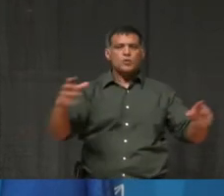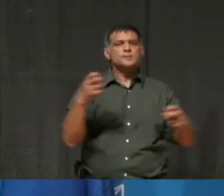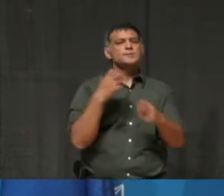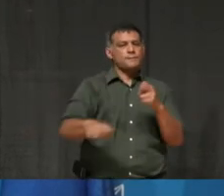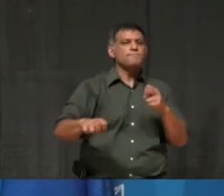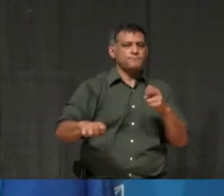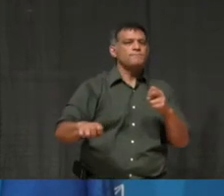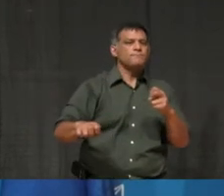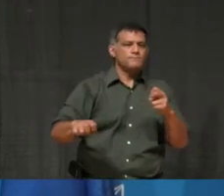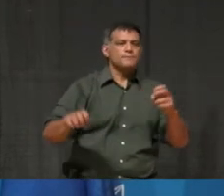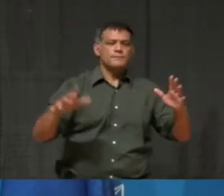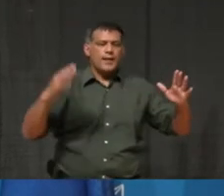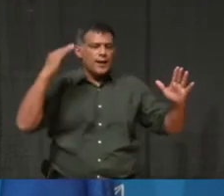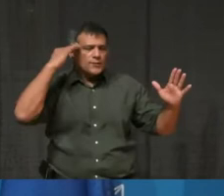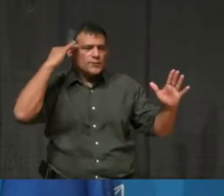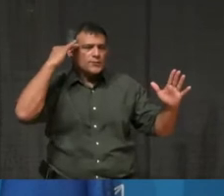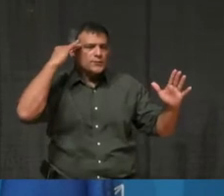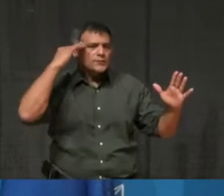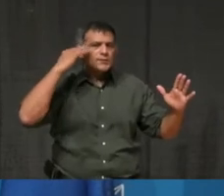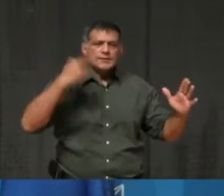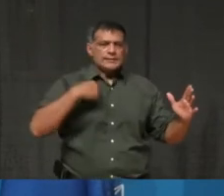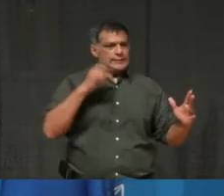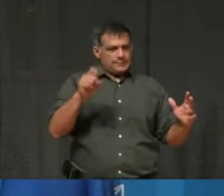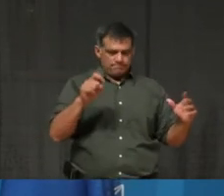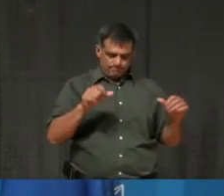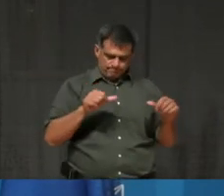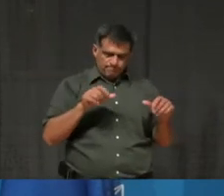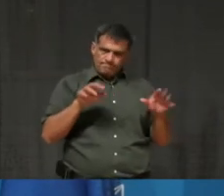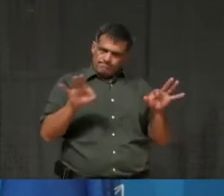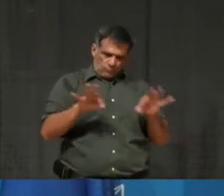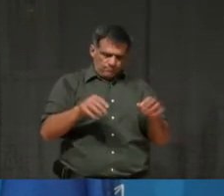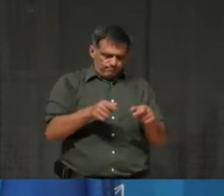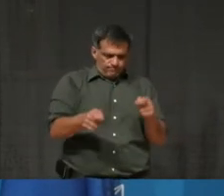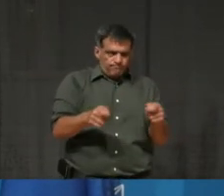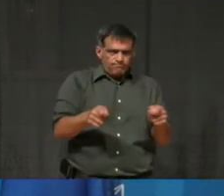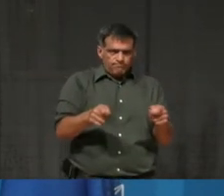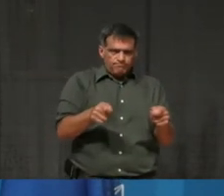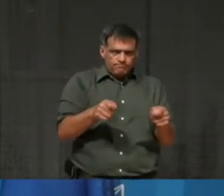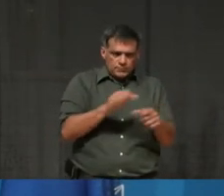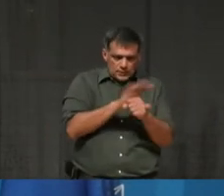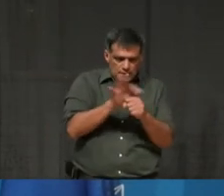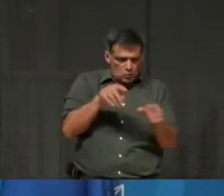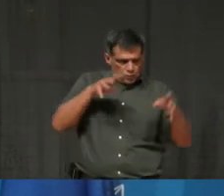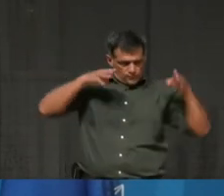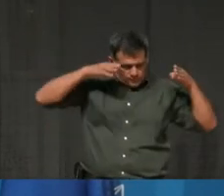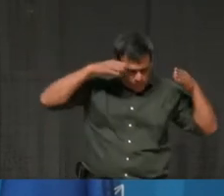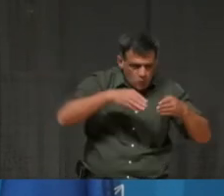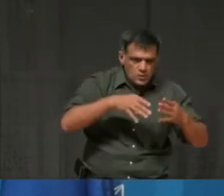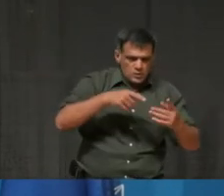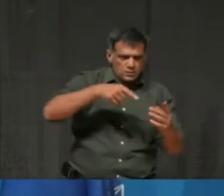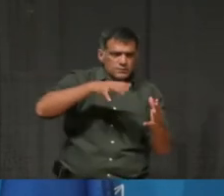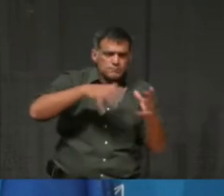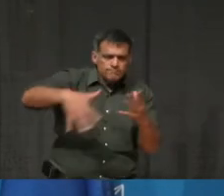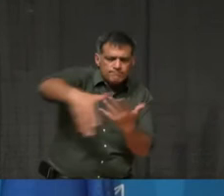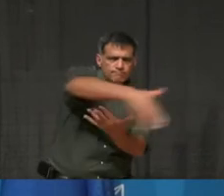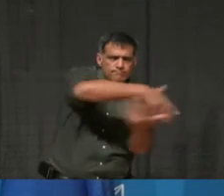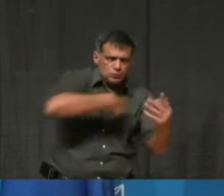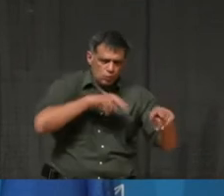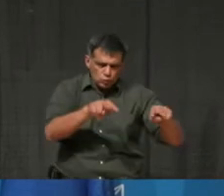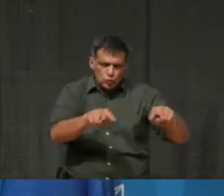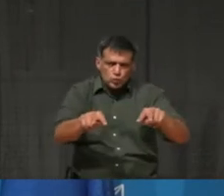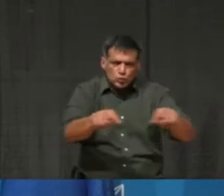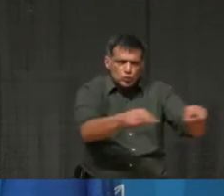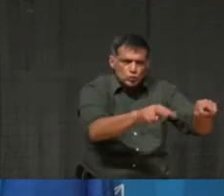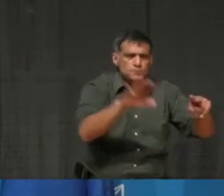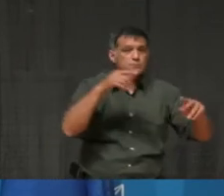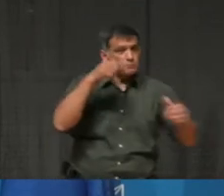this virus under control. I'm, you I think we're working with them first and foremost, and I certainly hope they get the support they need. Enforcement would be a last resort